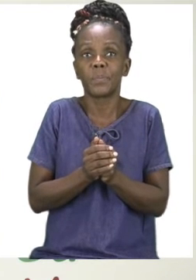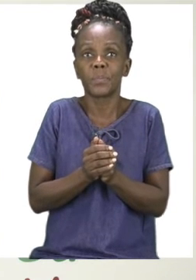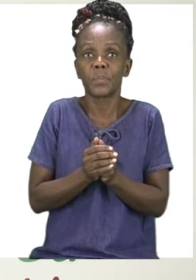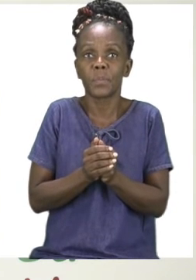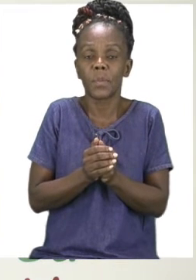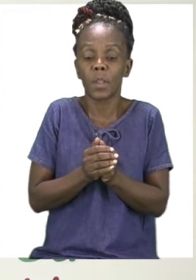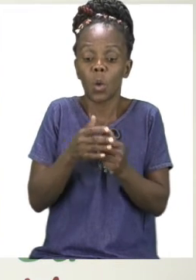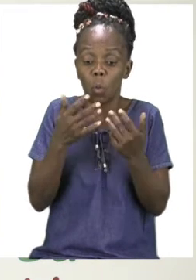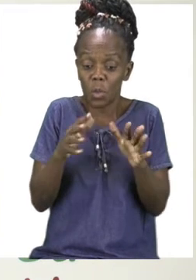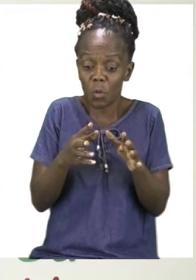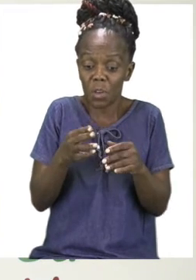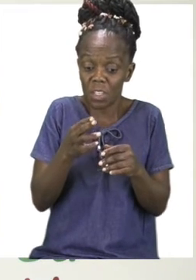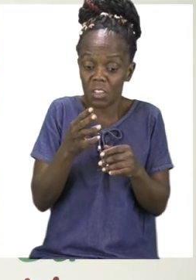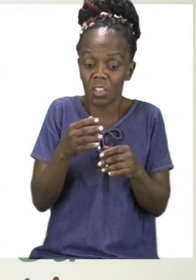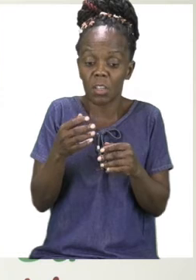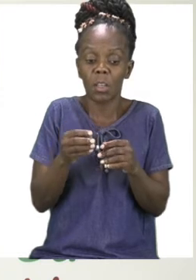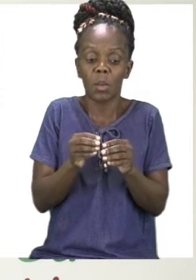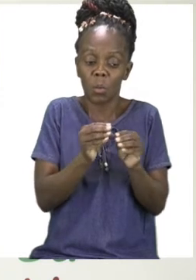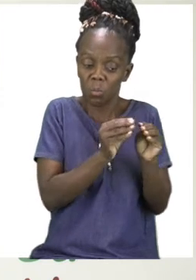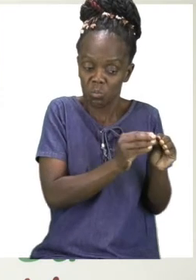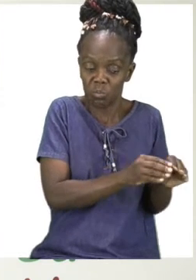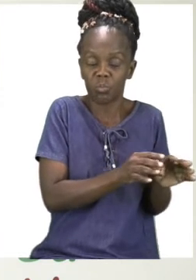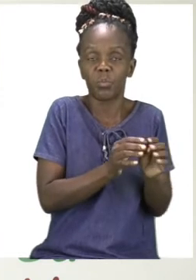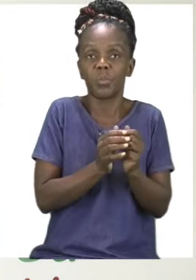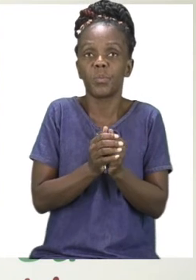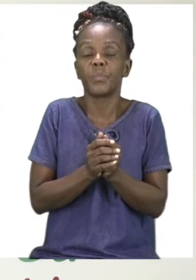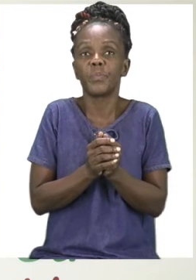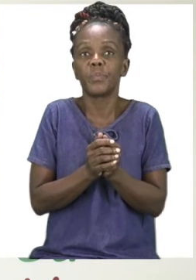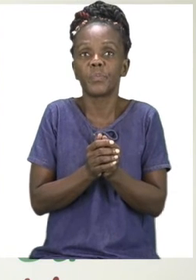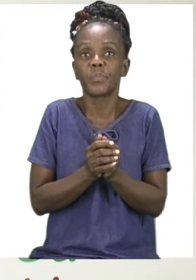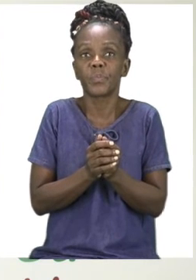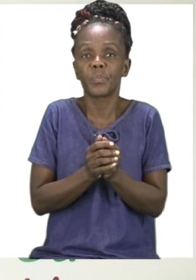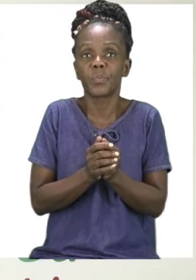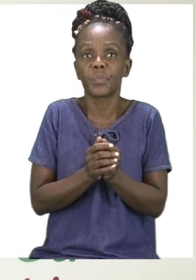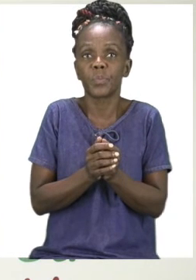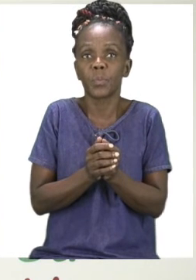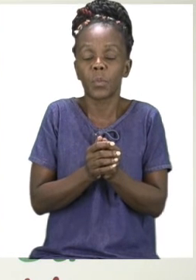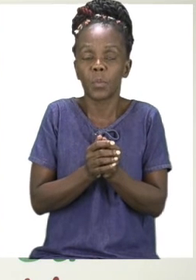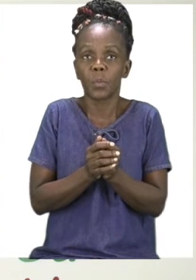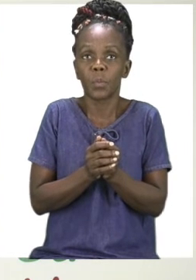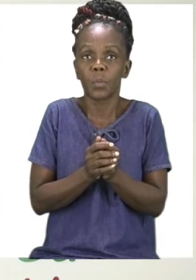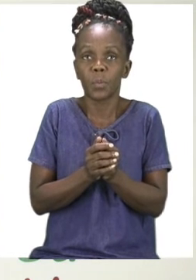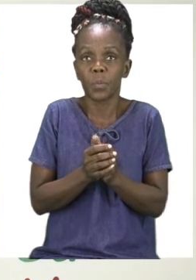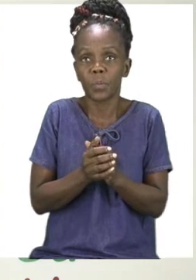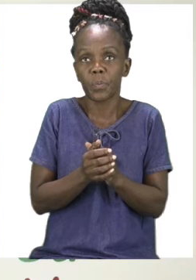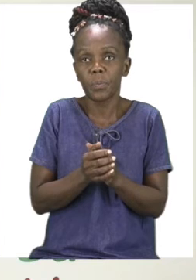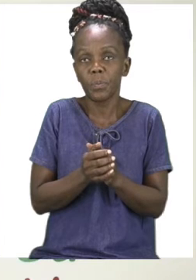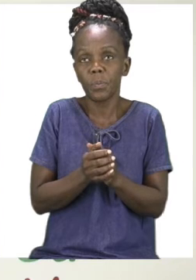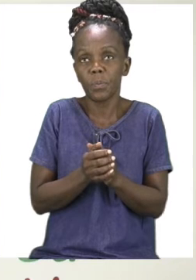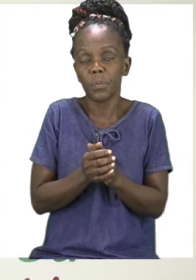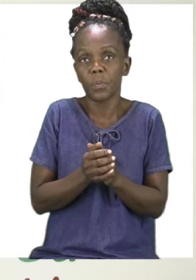is not a toy. So when you are done cutting out from your newspaper like I have,